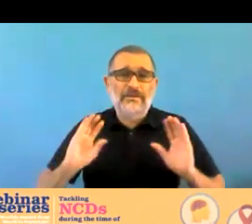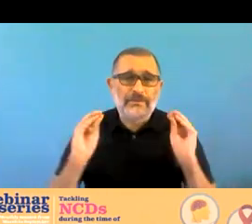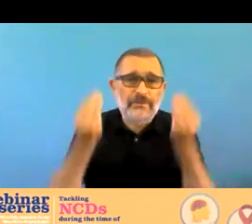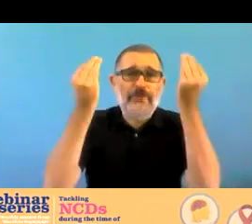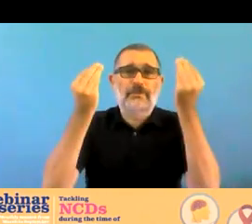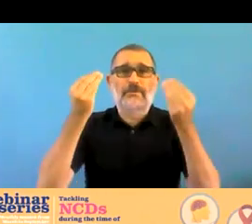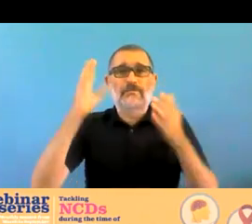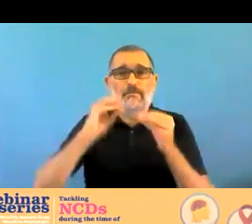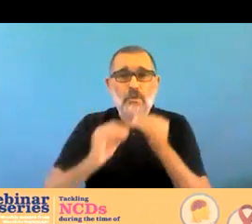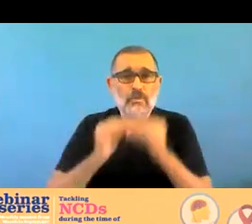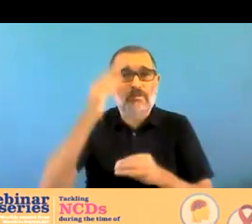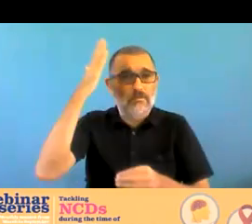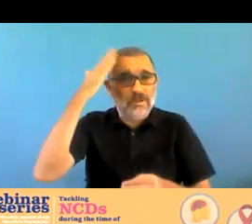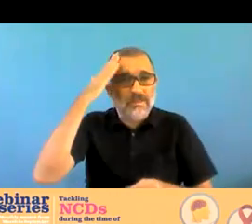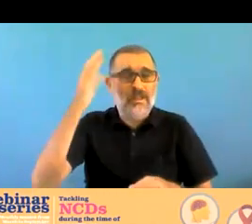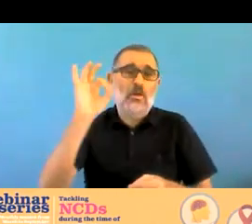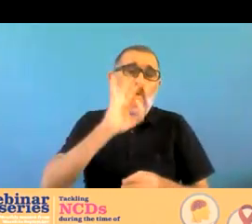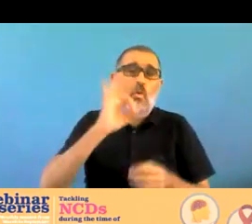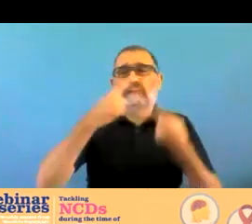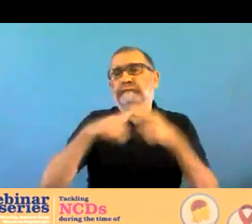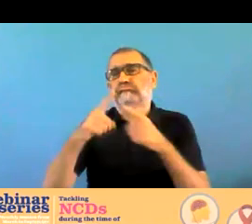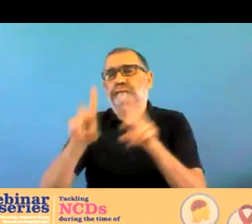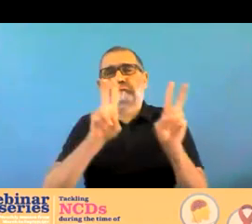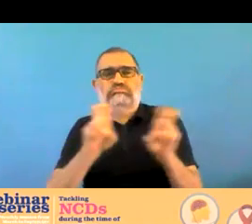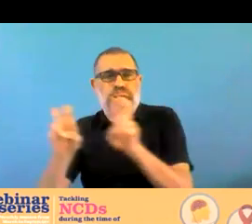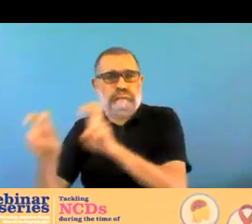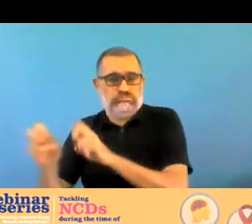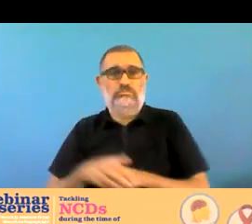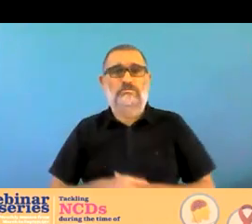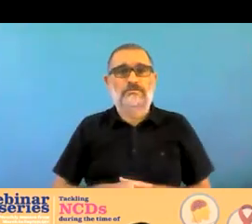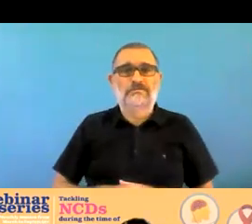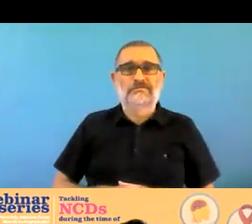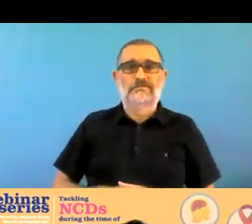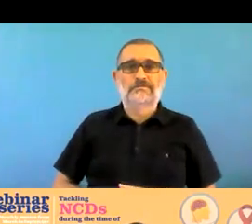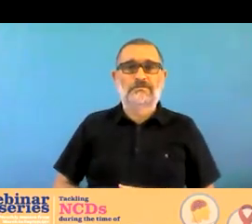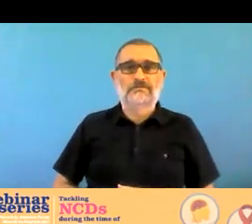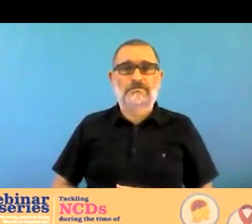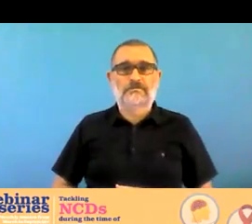we're also staying abreast of the copa 19 impact